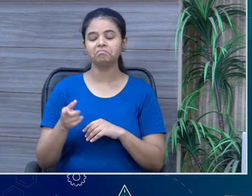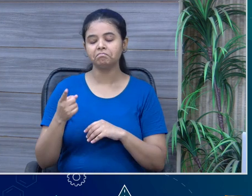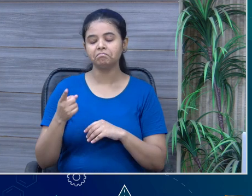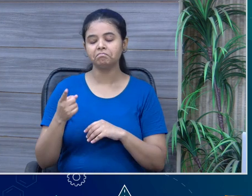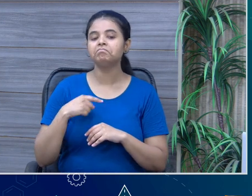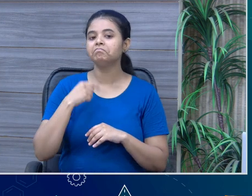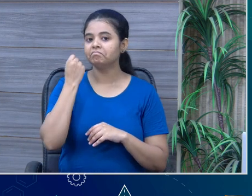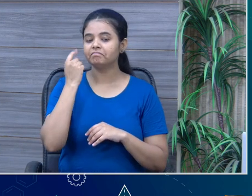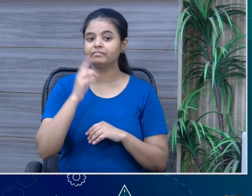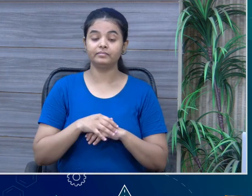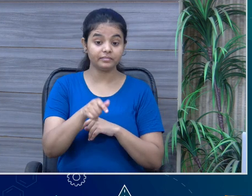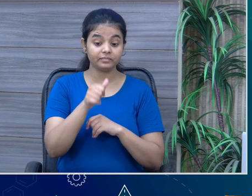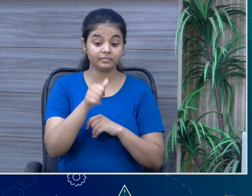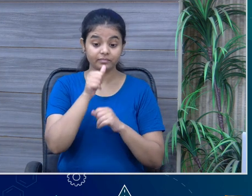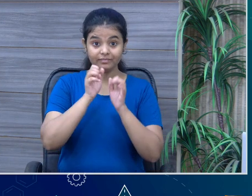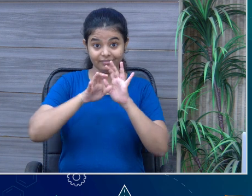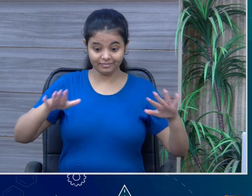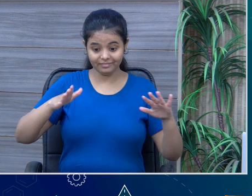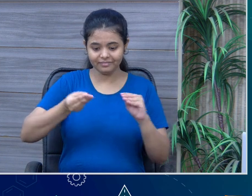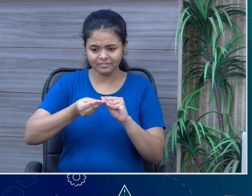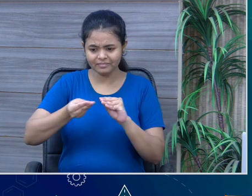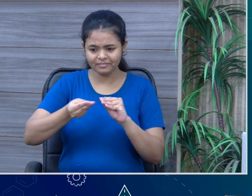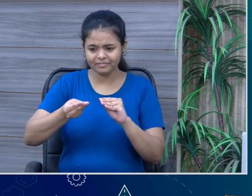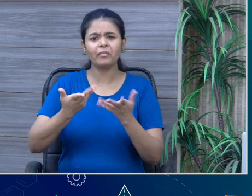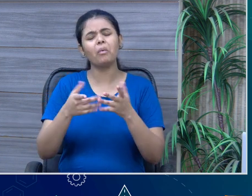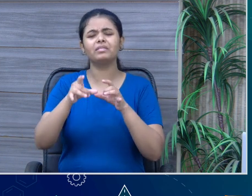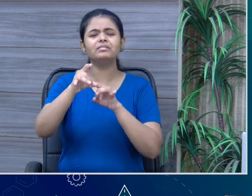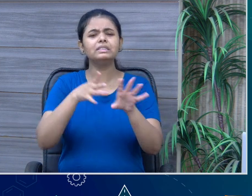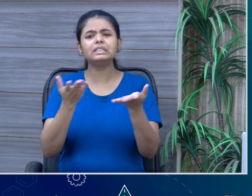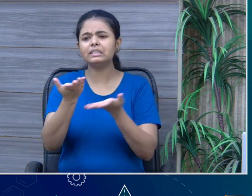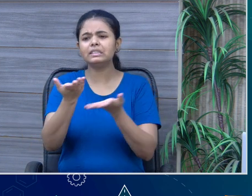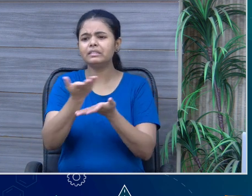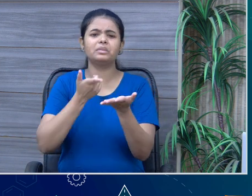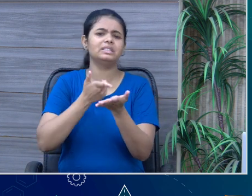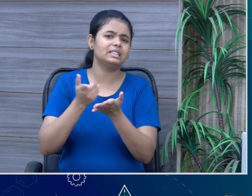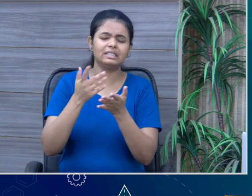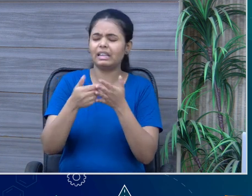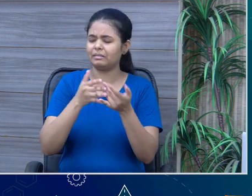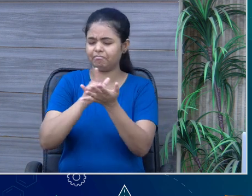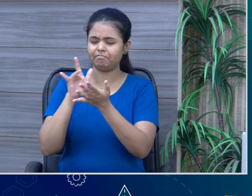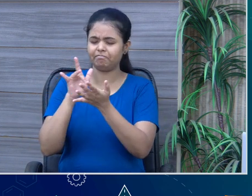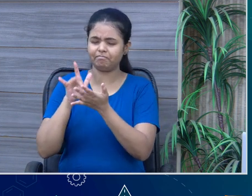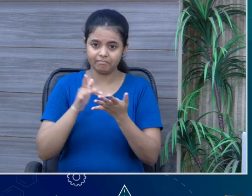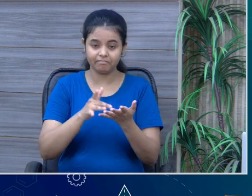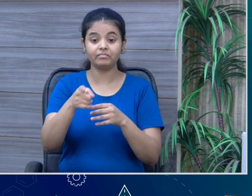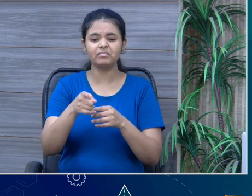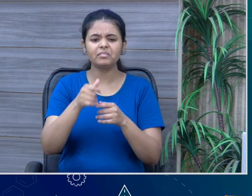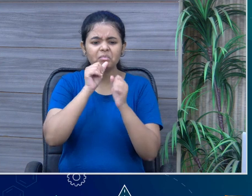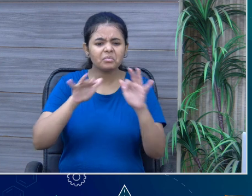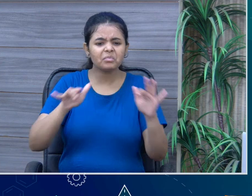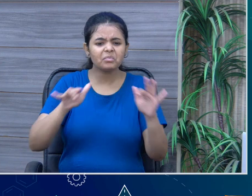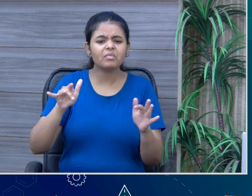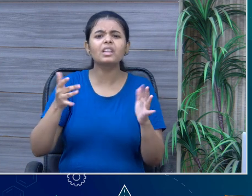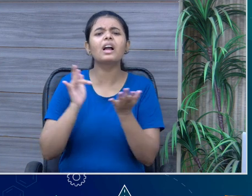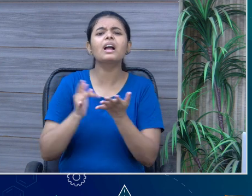And ma'am, seashores, we live in cities, we live in villages. Where are these seashores?